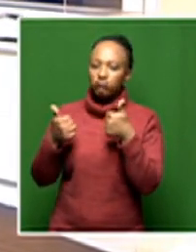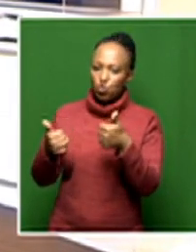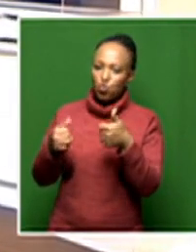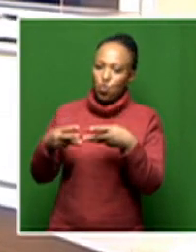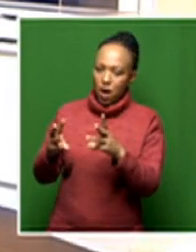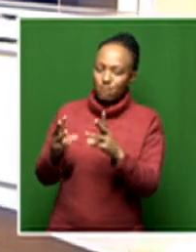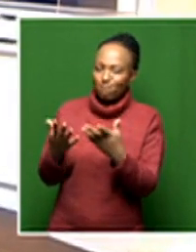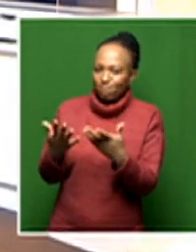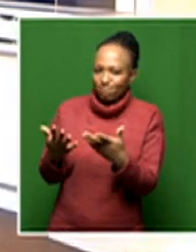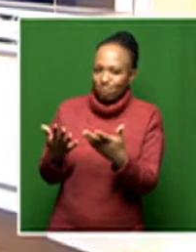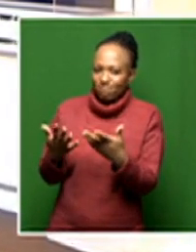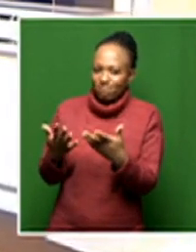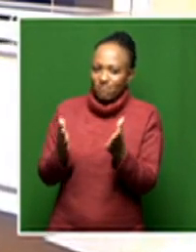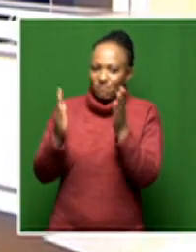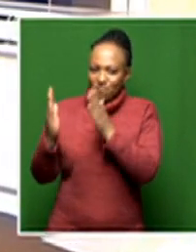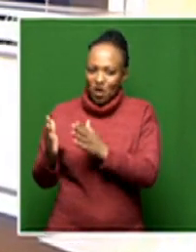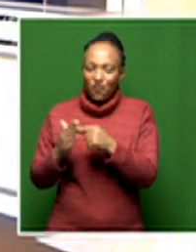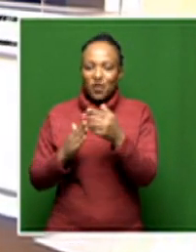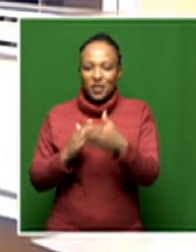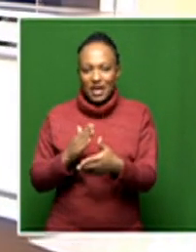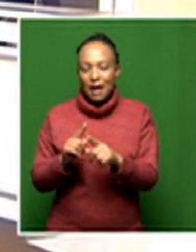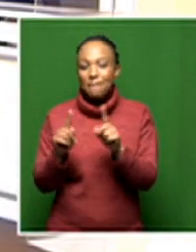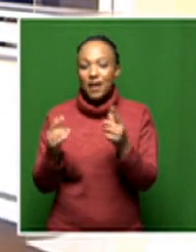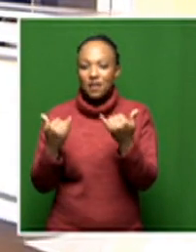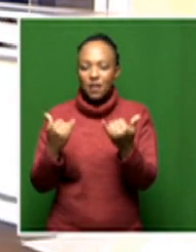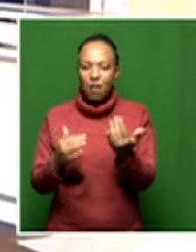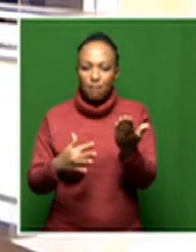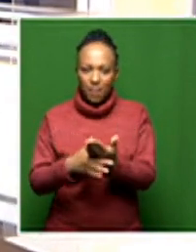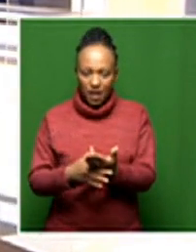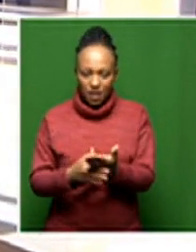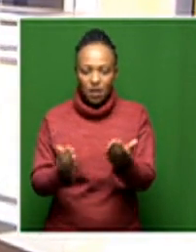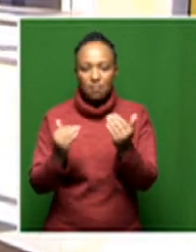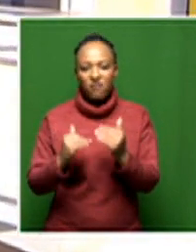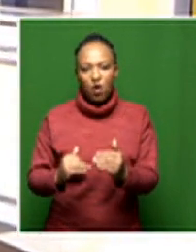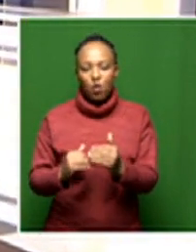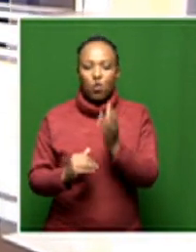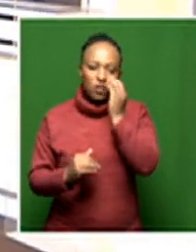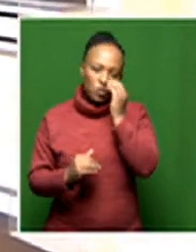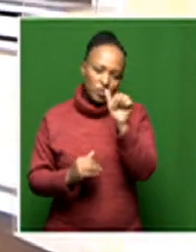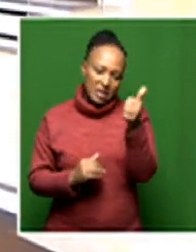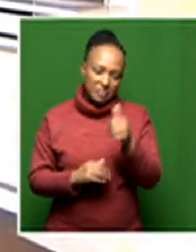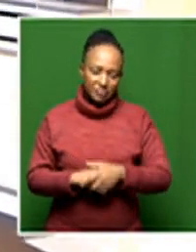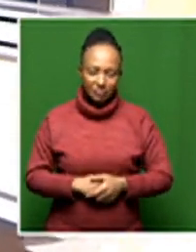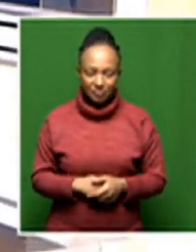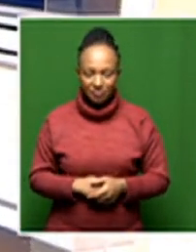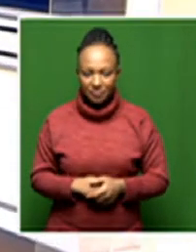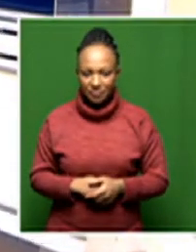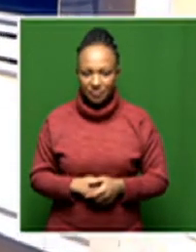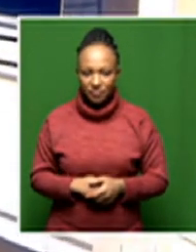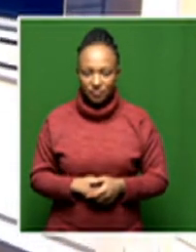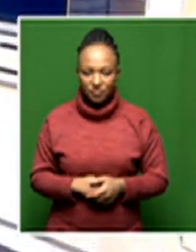way to you know take us into the weekend but uh let's take a break before we bring you some other stories here on morning live